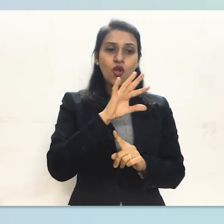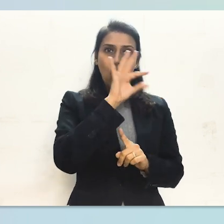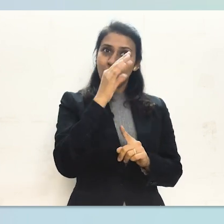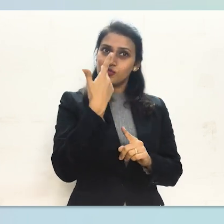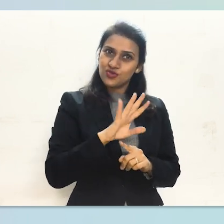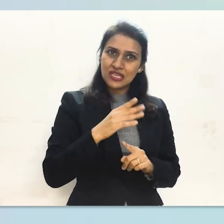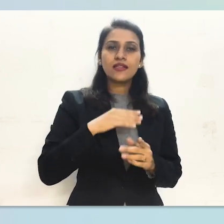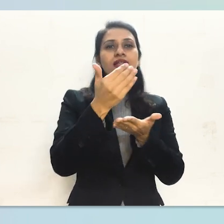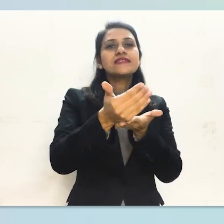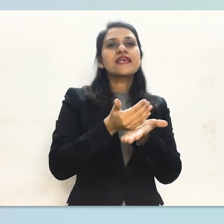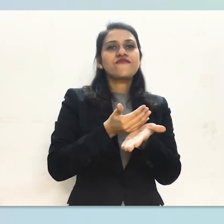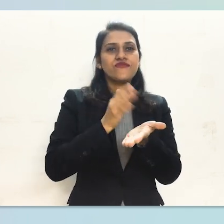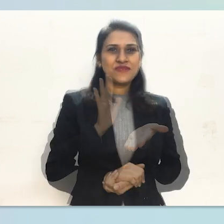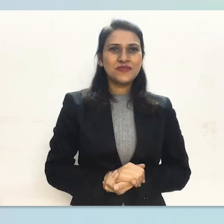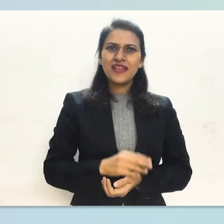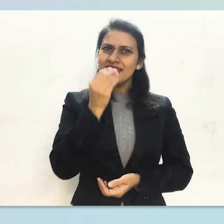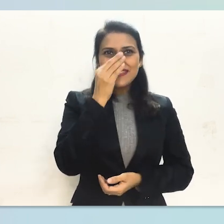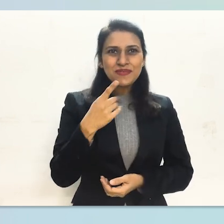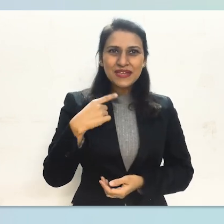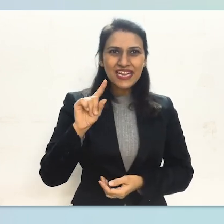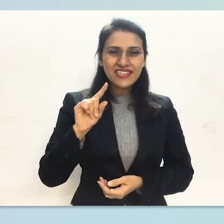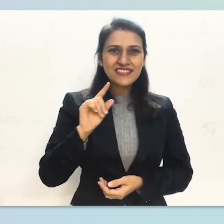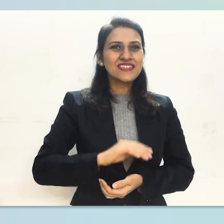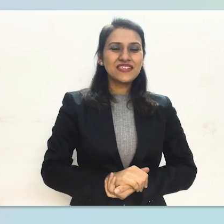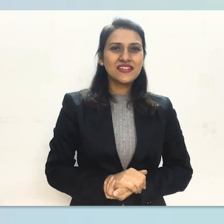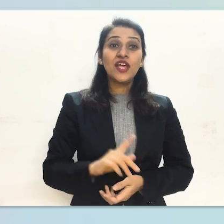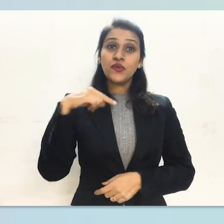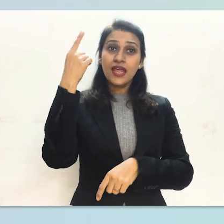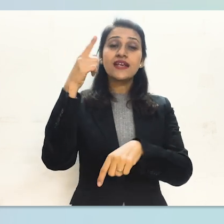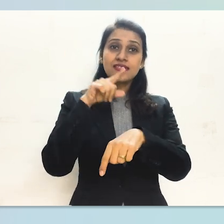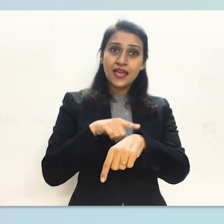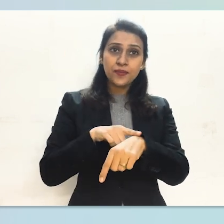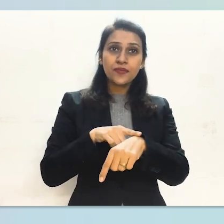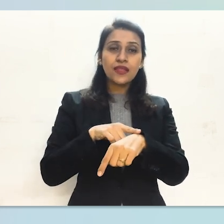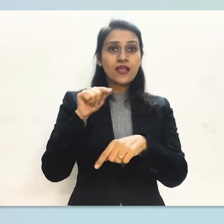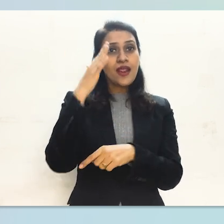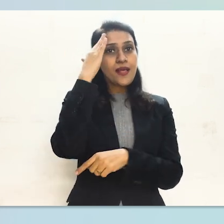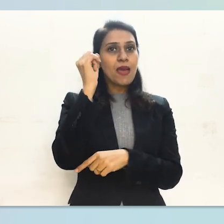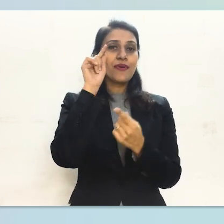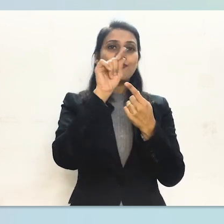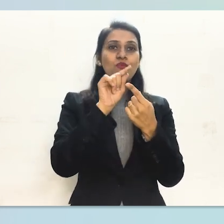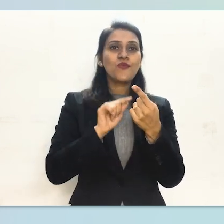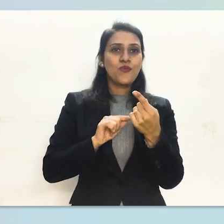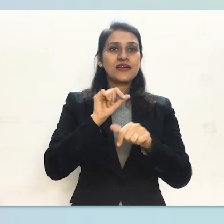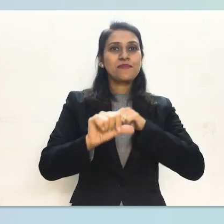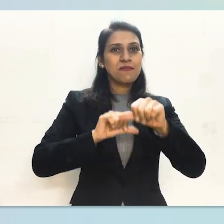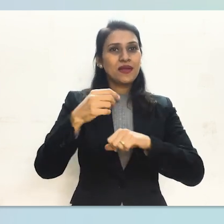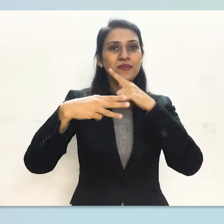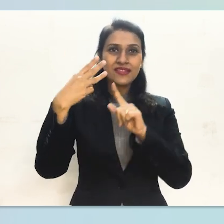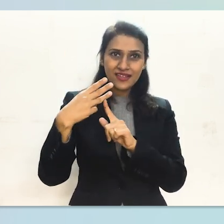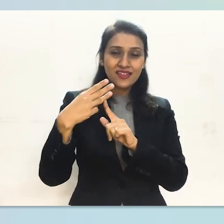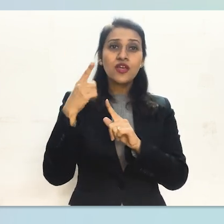Did you know Facebook has more than 2 billion monthly active users? YouTube has 2